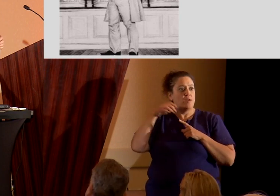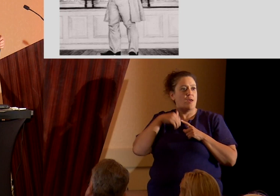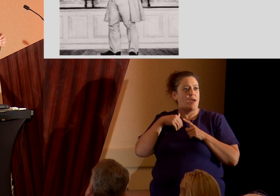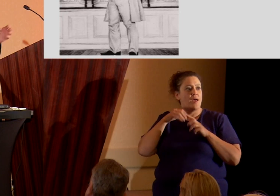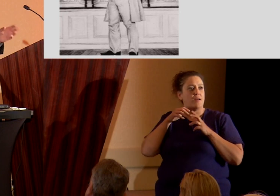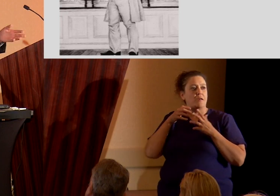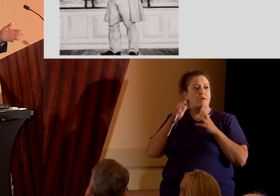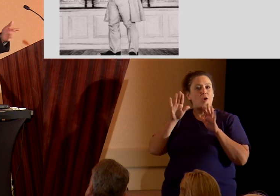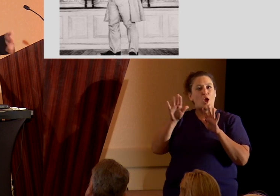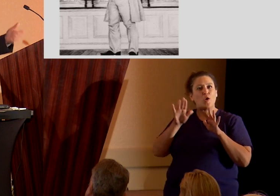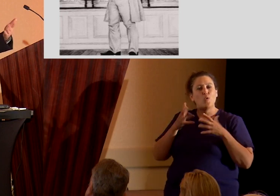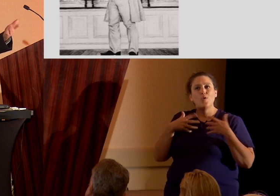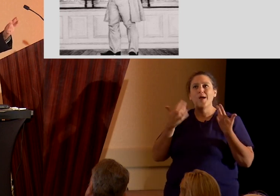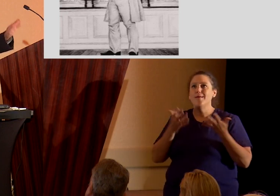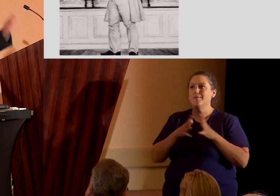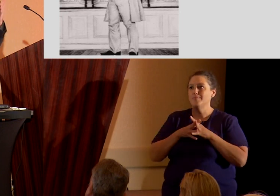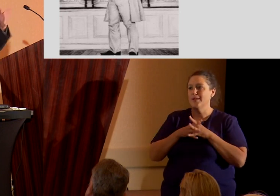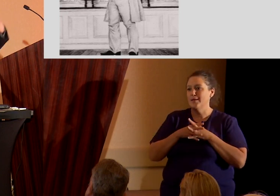convenient